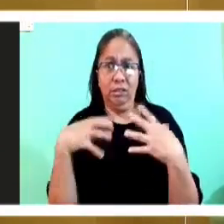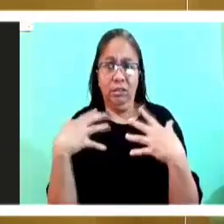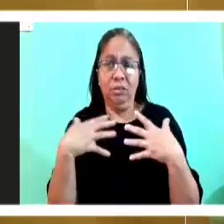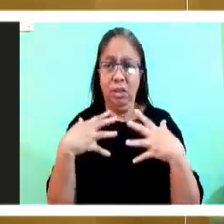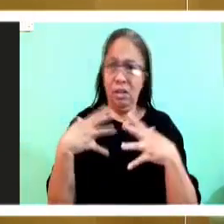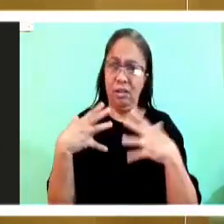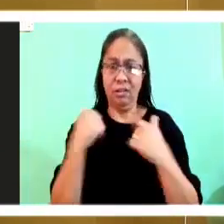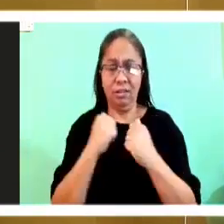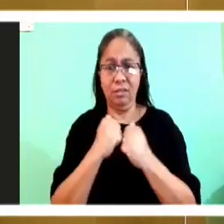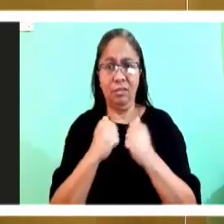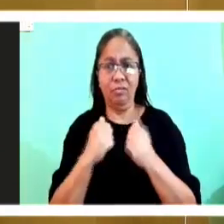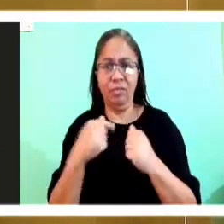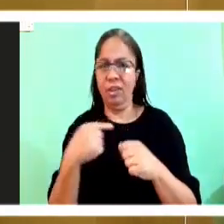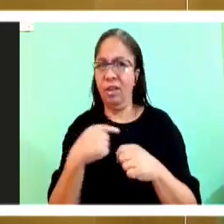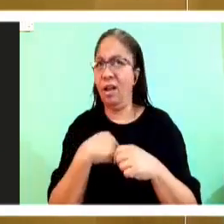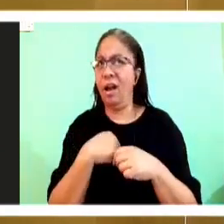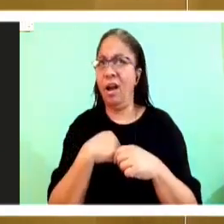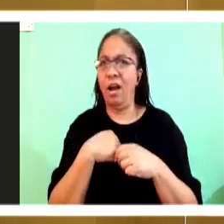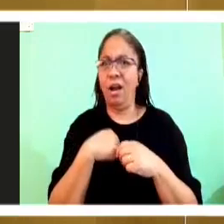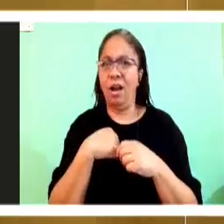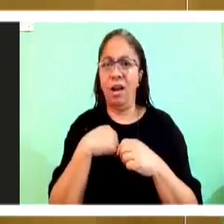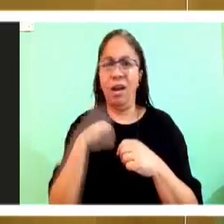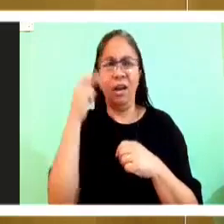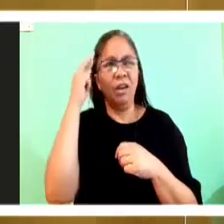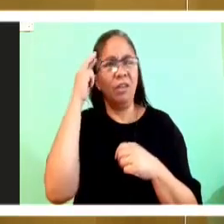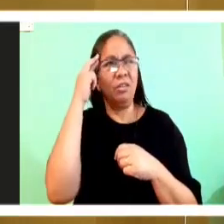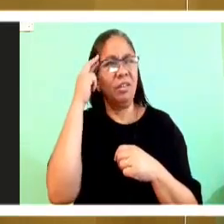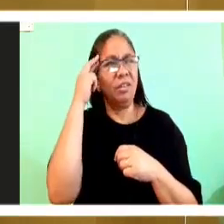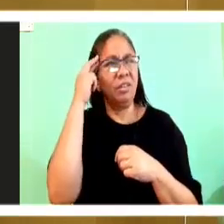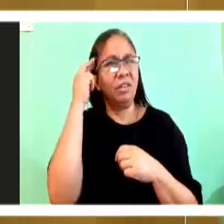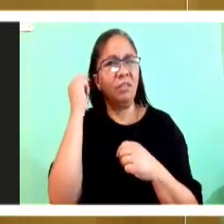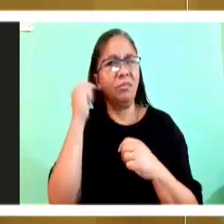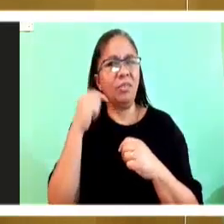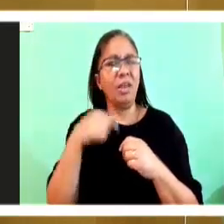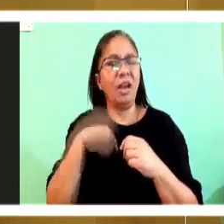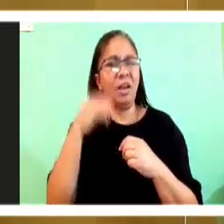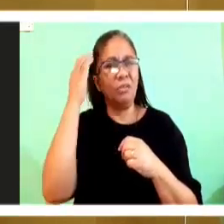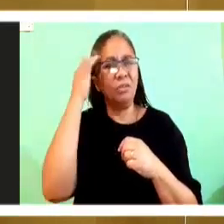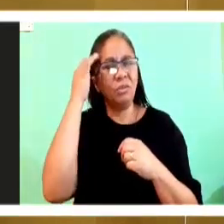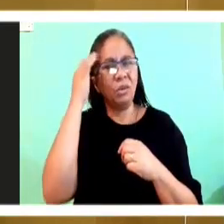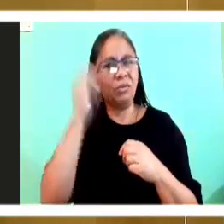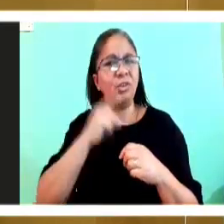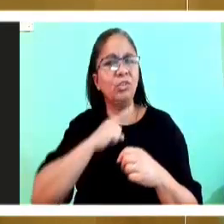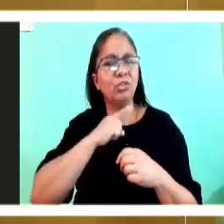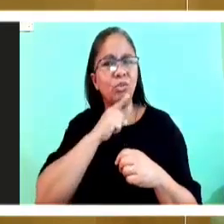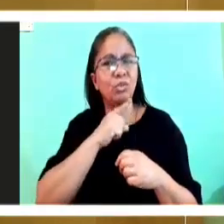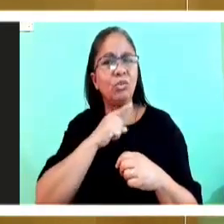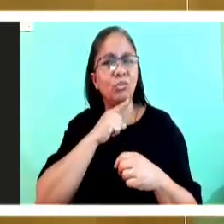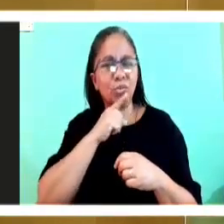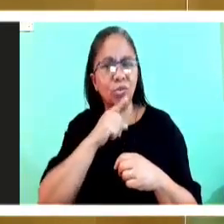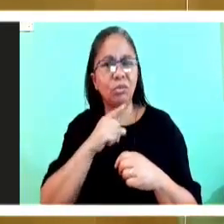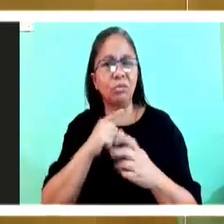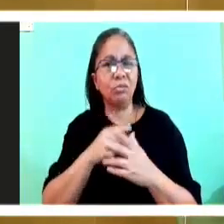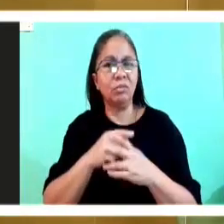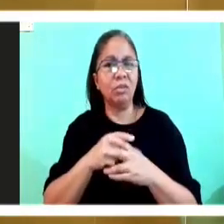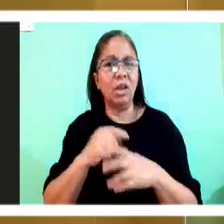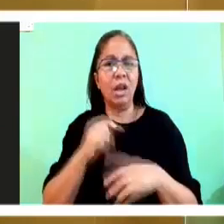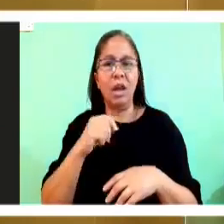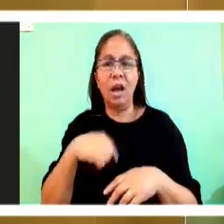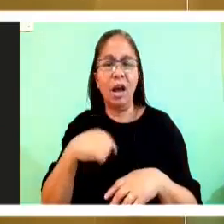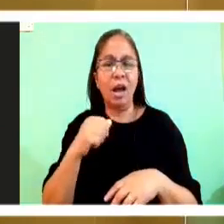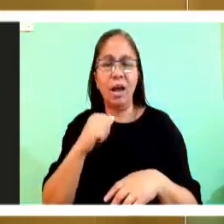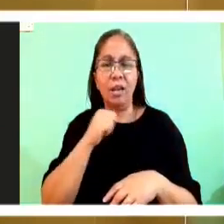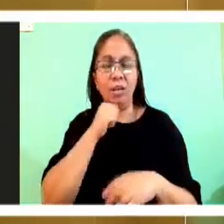I realized and I was convinced and I knew for sure, and I really had no hesitation in that knowledge either,